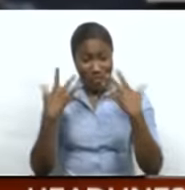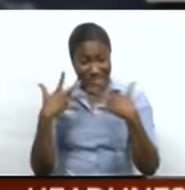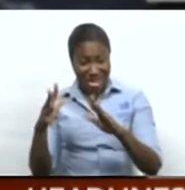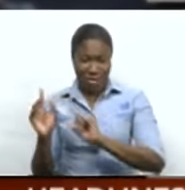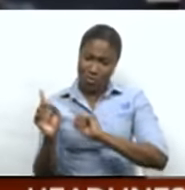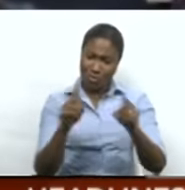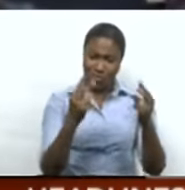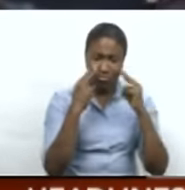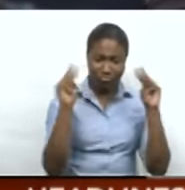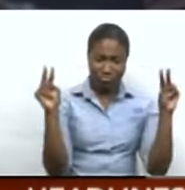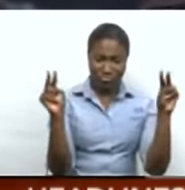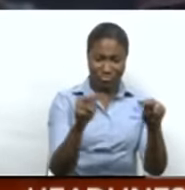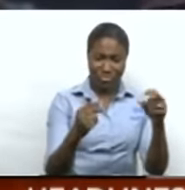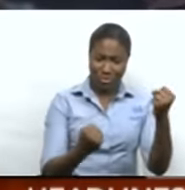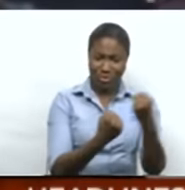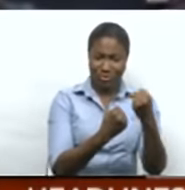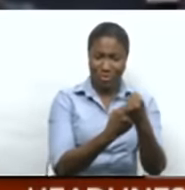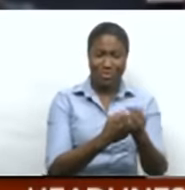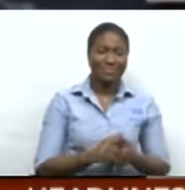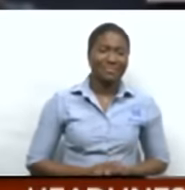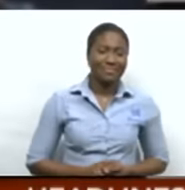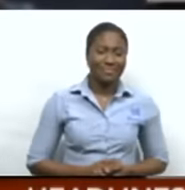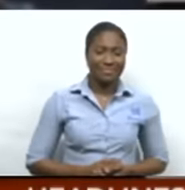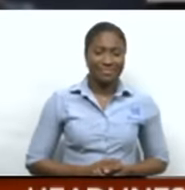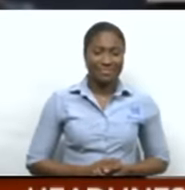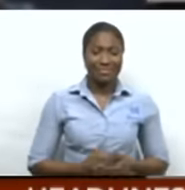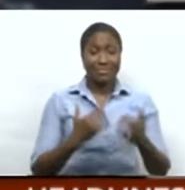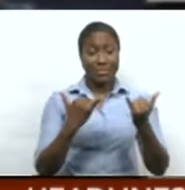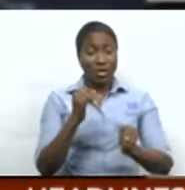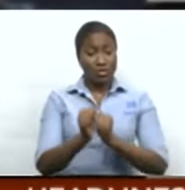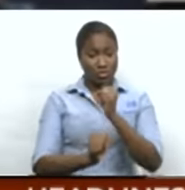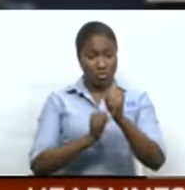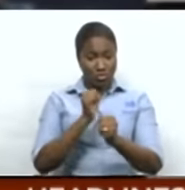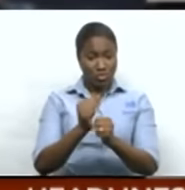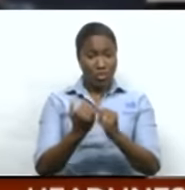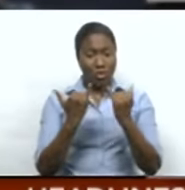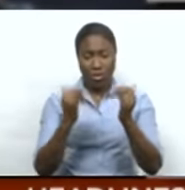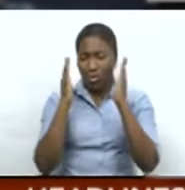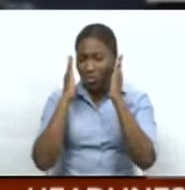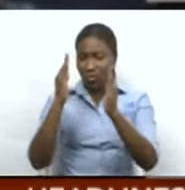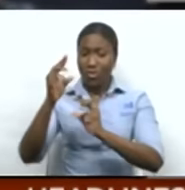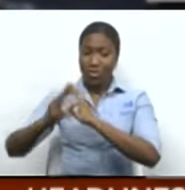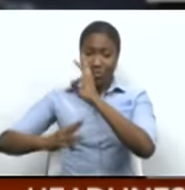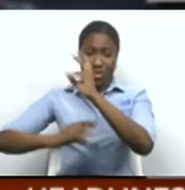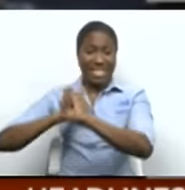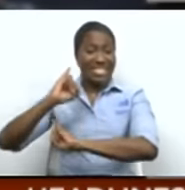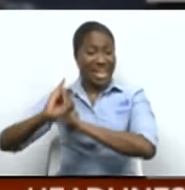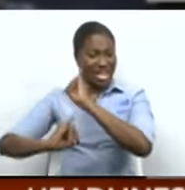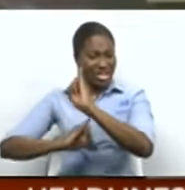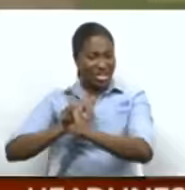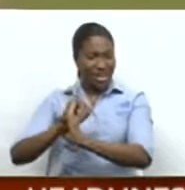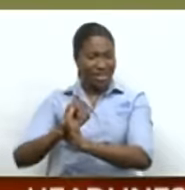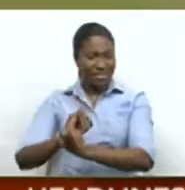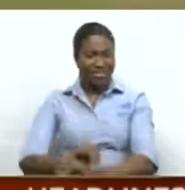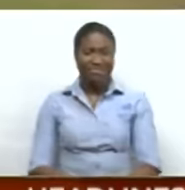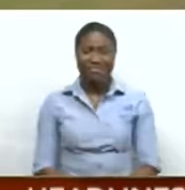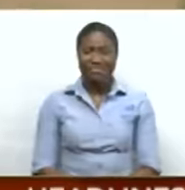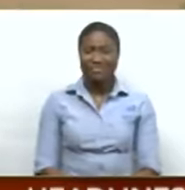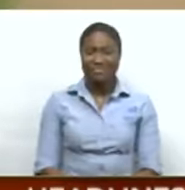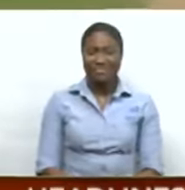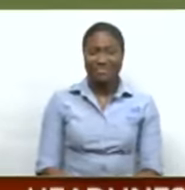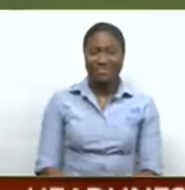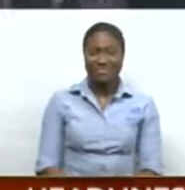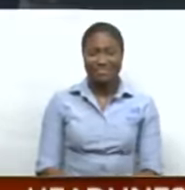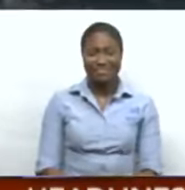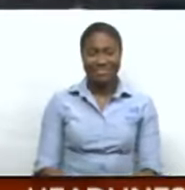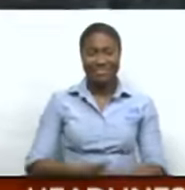is over and support the Soca Warriors. Now the wide world of sport will come into focus in tonight's international roundup. After seven